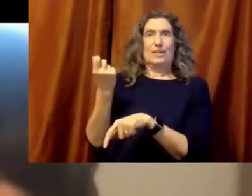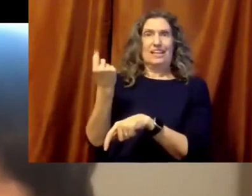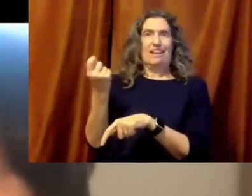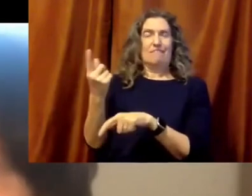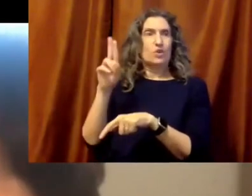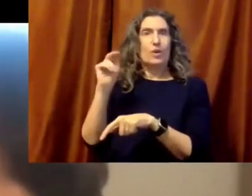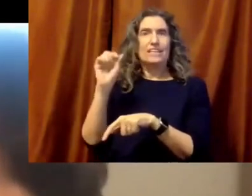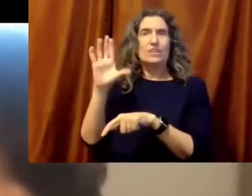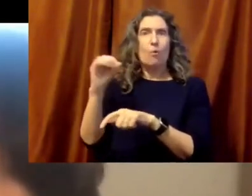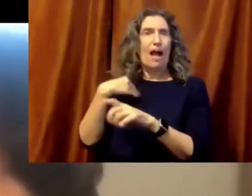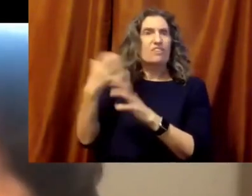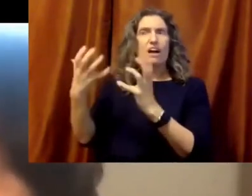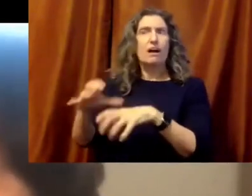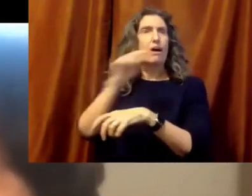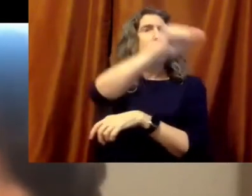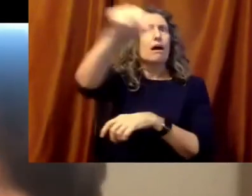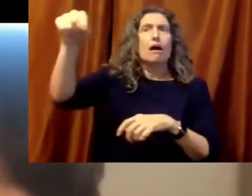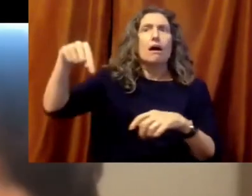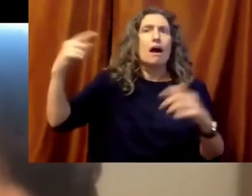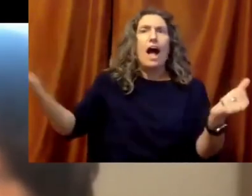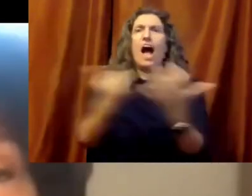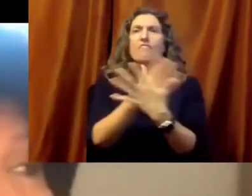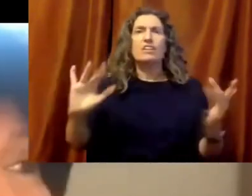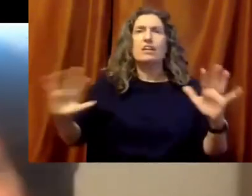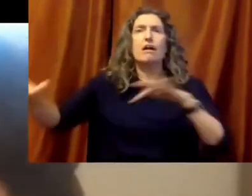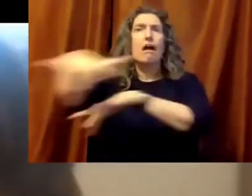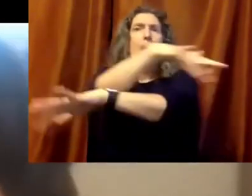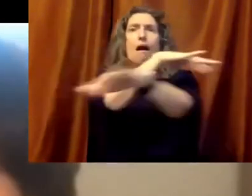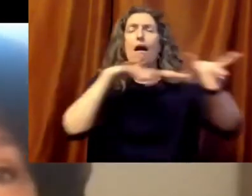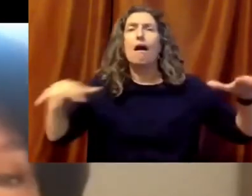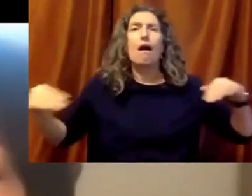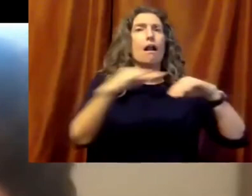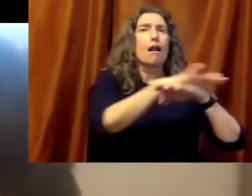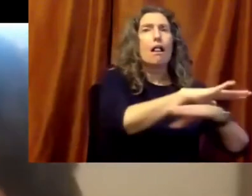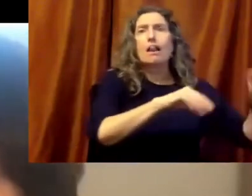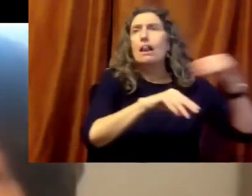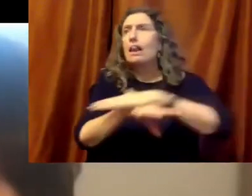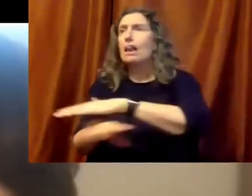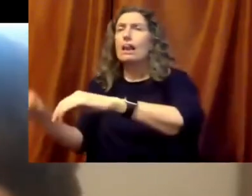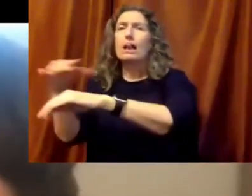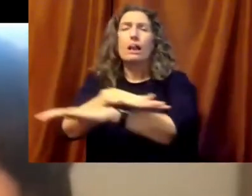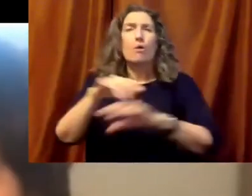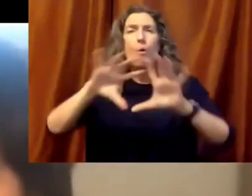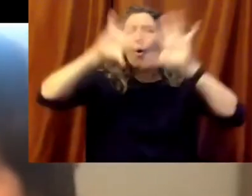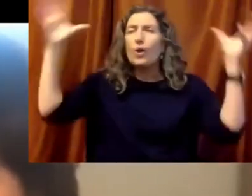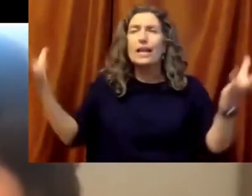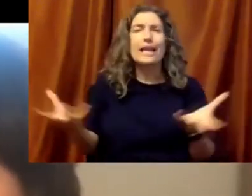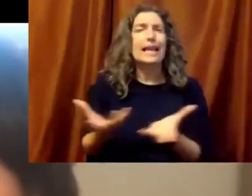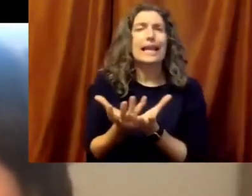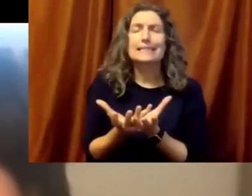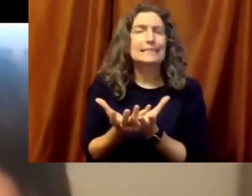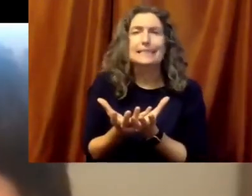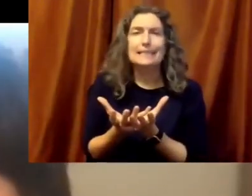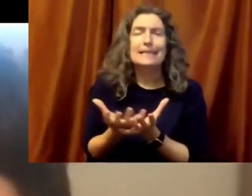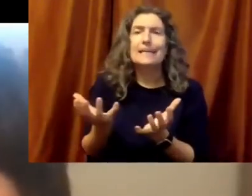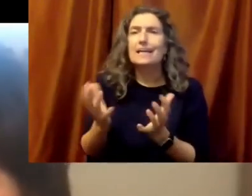connections and purpose in UNESCO. There was no one-size-fits-all, just memorize this. It was